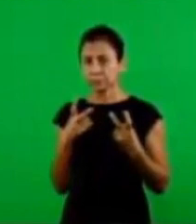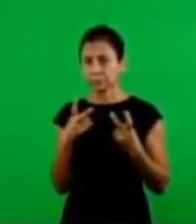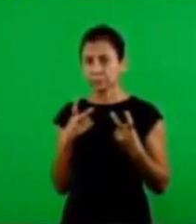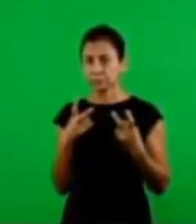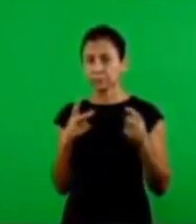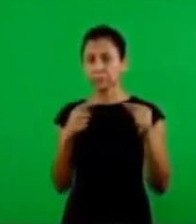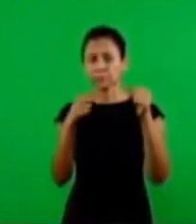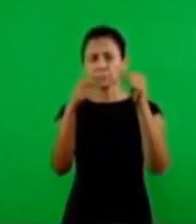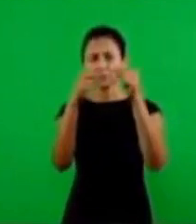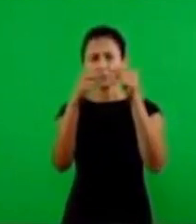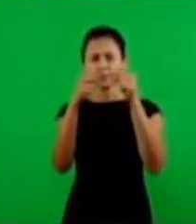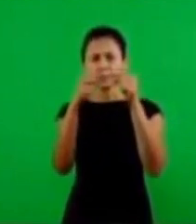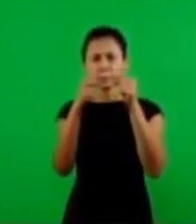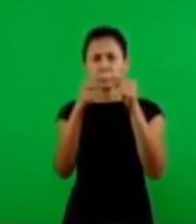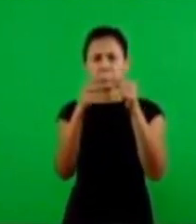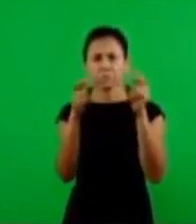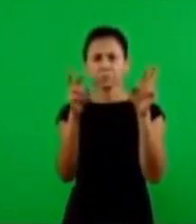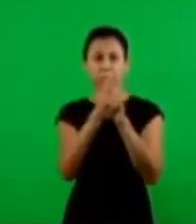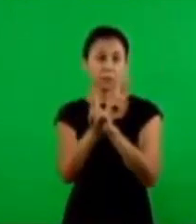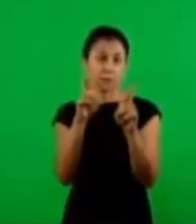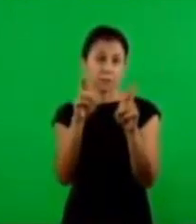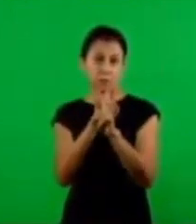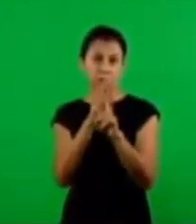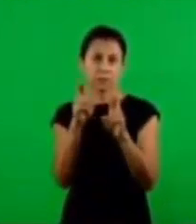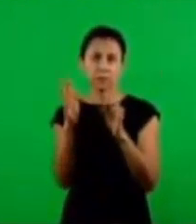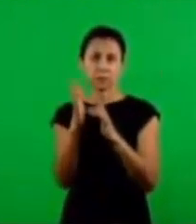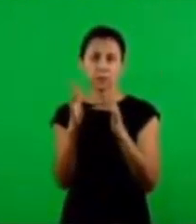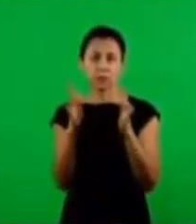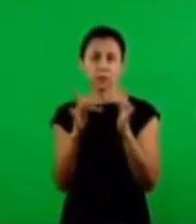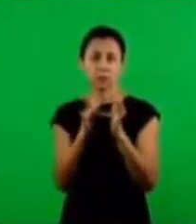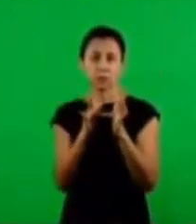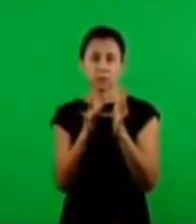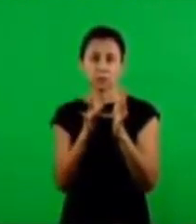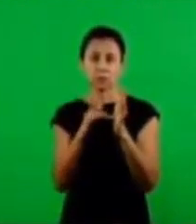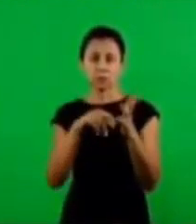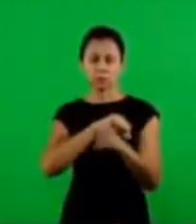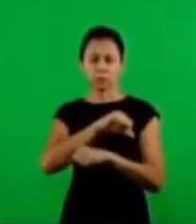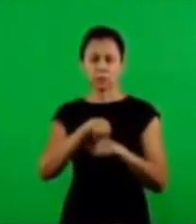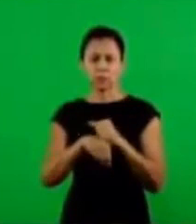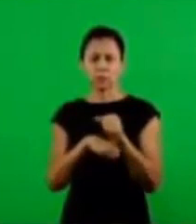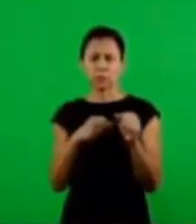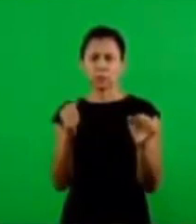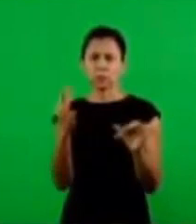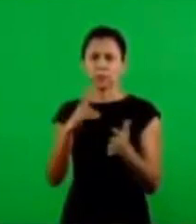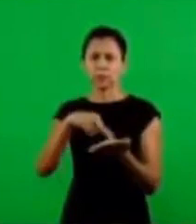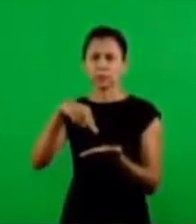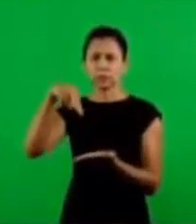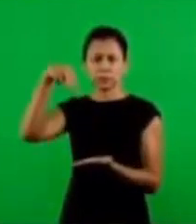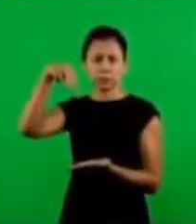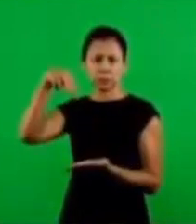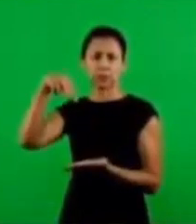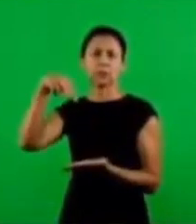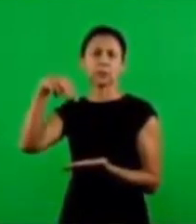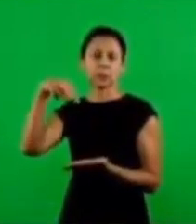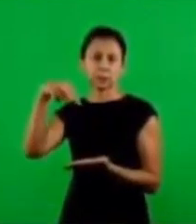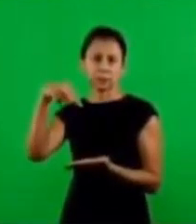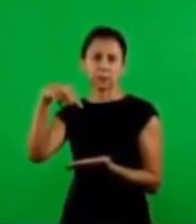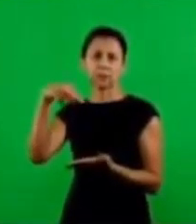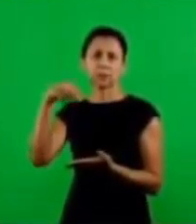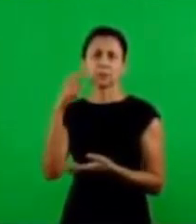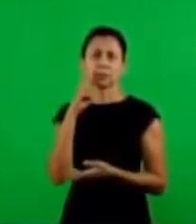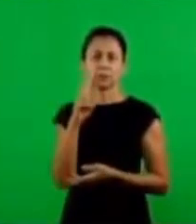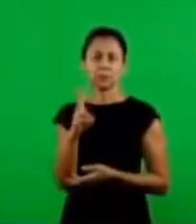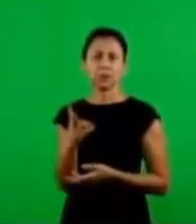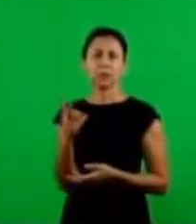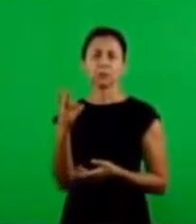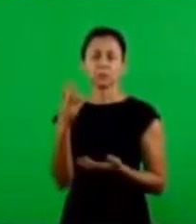here an association of the revelation of jesus glorified with this prophetic moment which we see